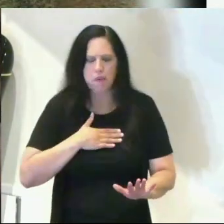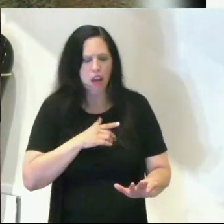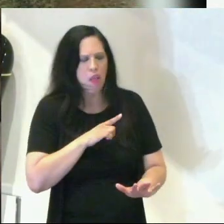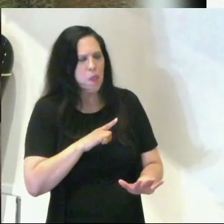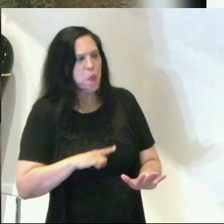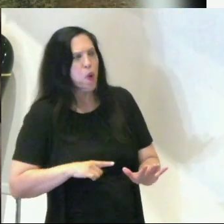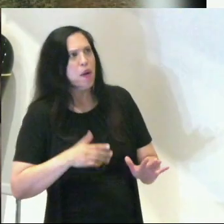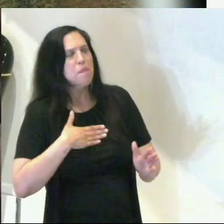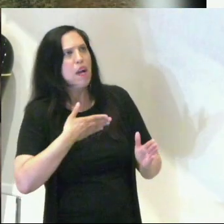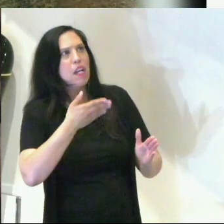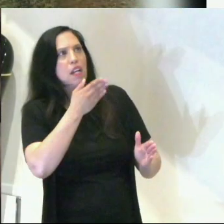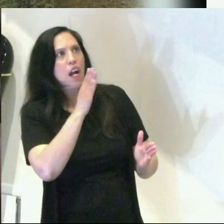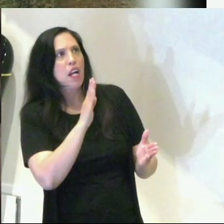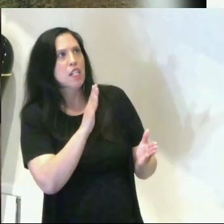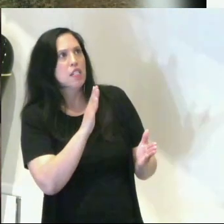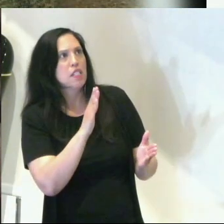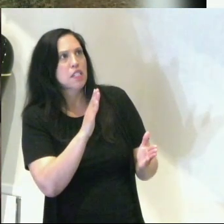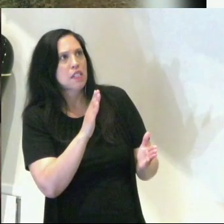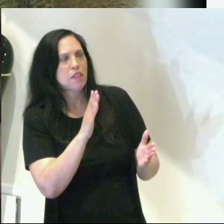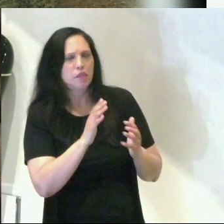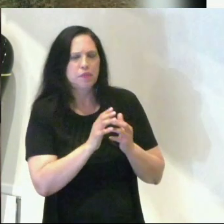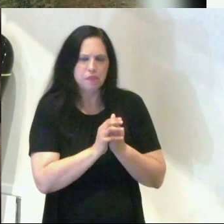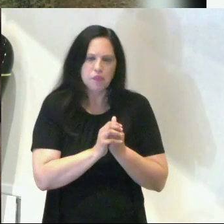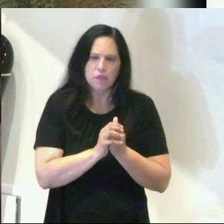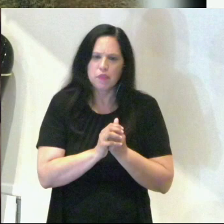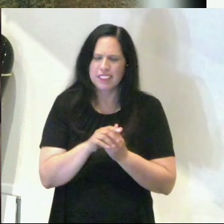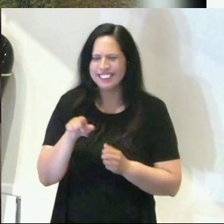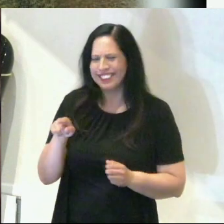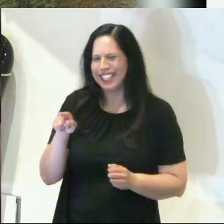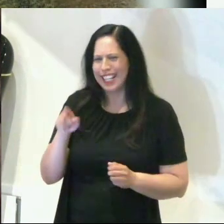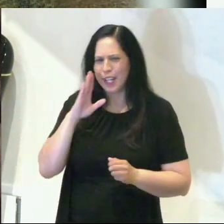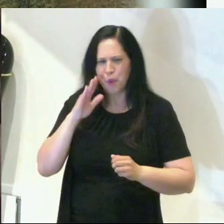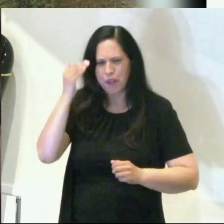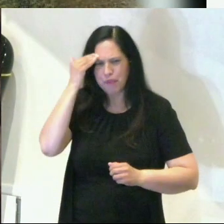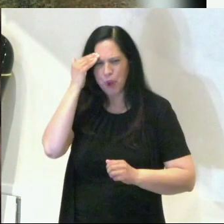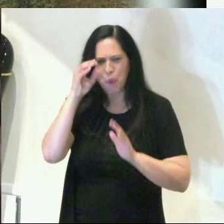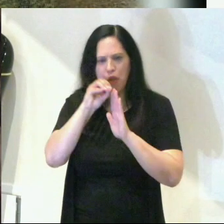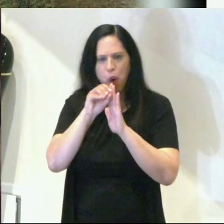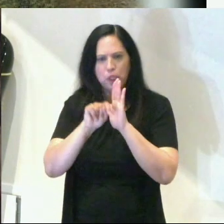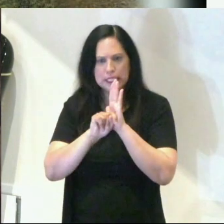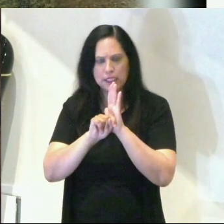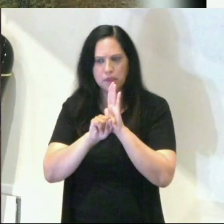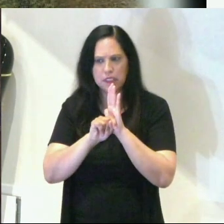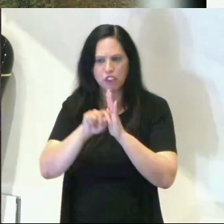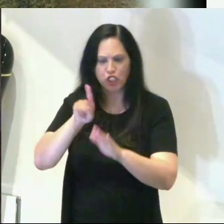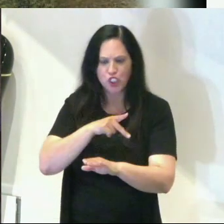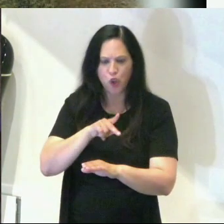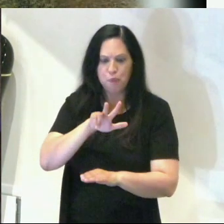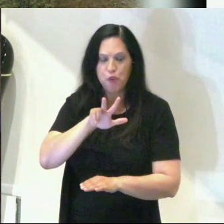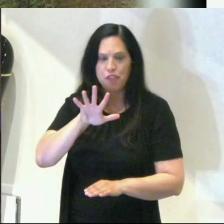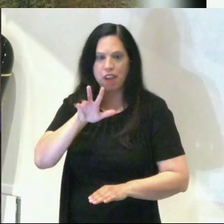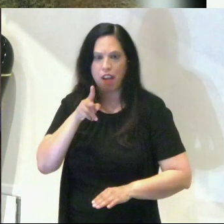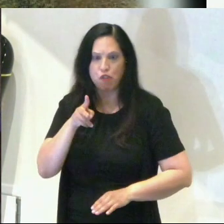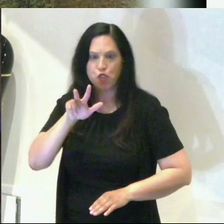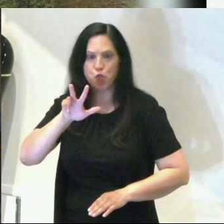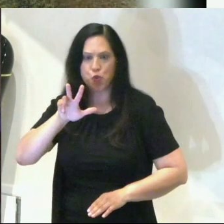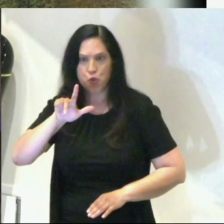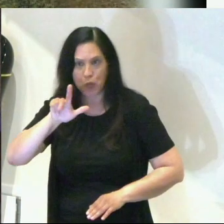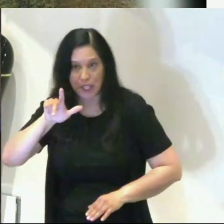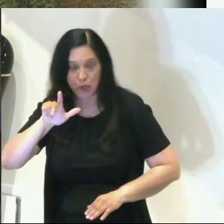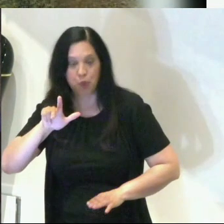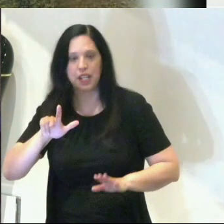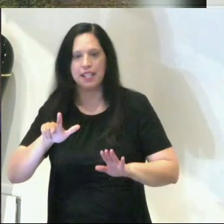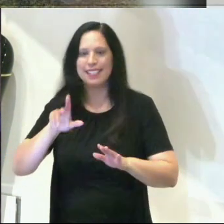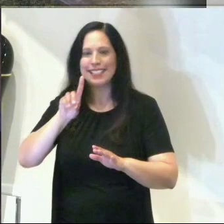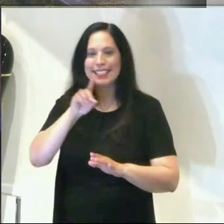and my God. Now Thomas would have known the Old Testament. And in Psalm 35, 23, David actually says essentially those